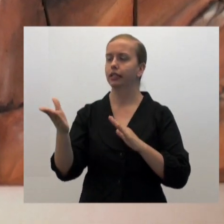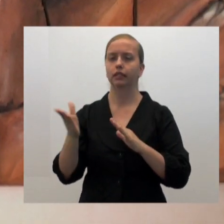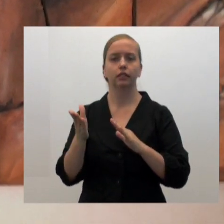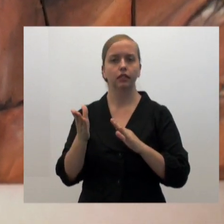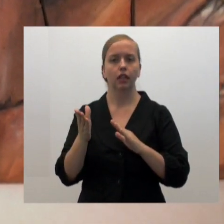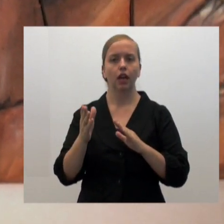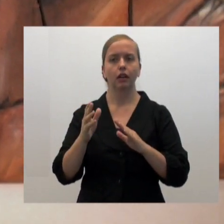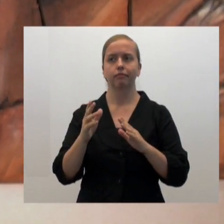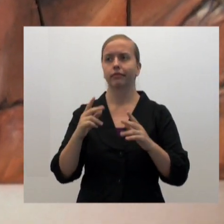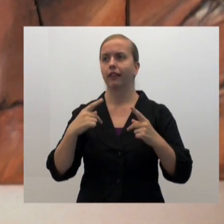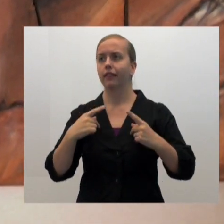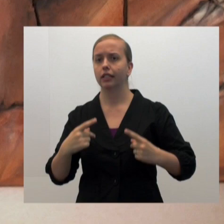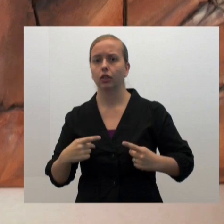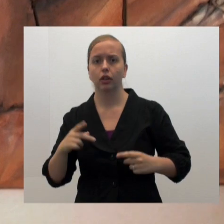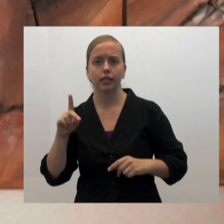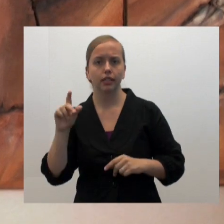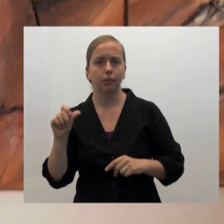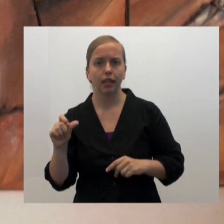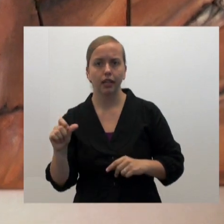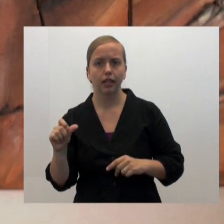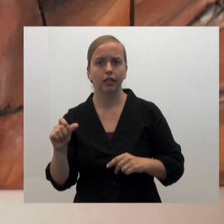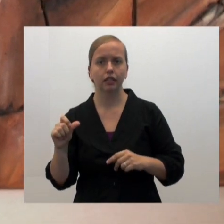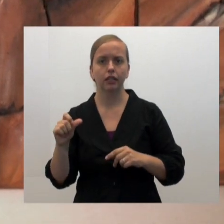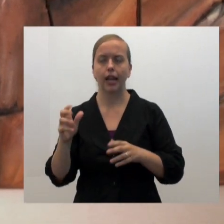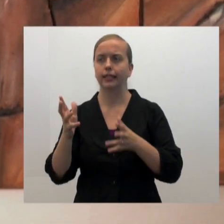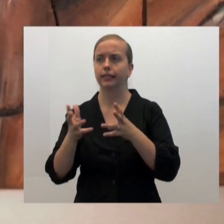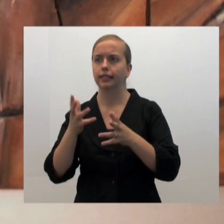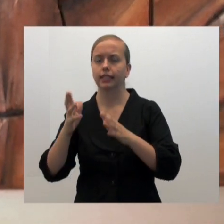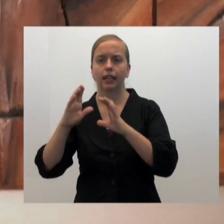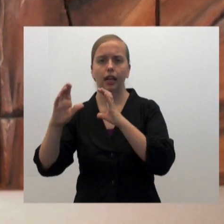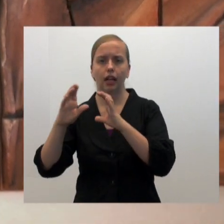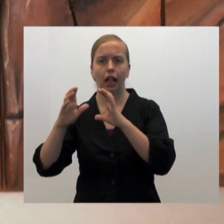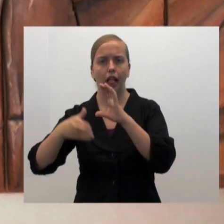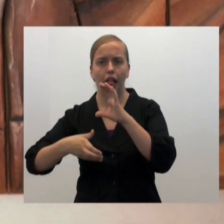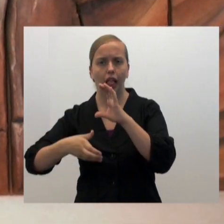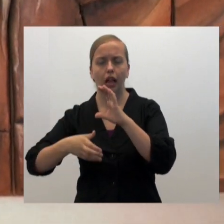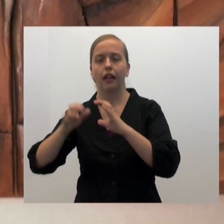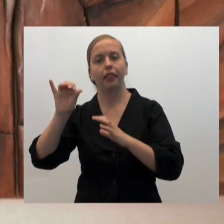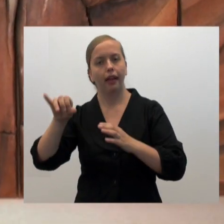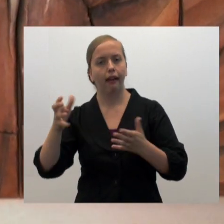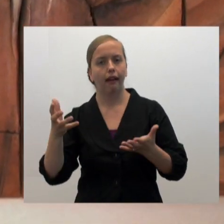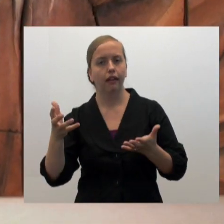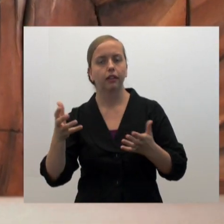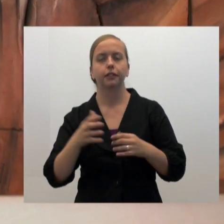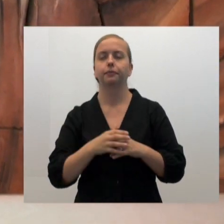communities where people have physical disabilities that causes them to have problems communicating.